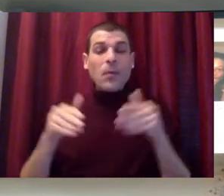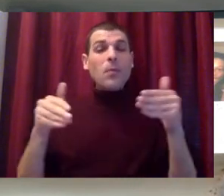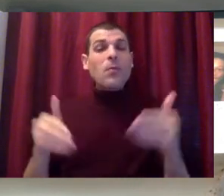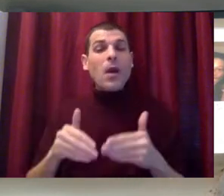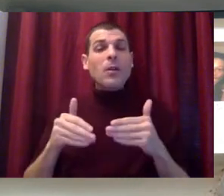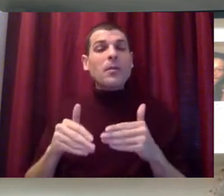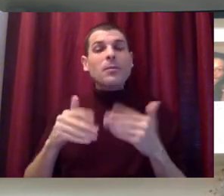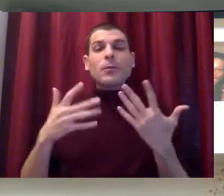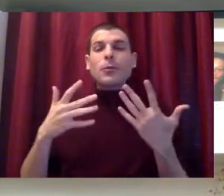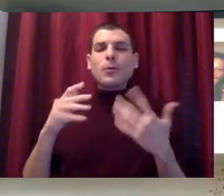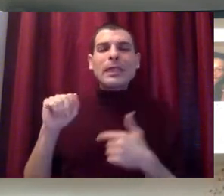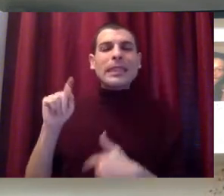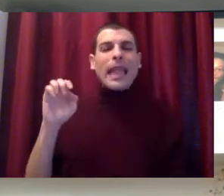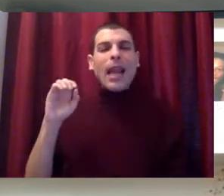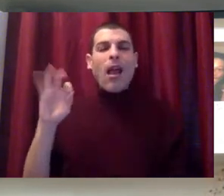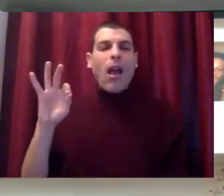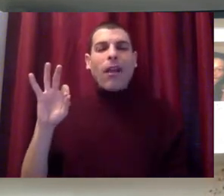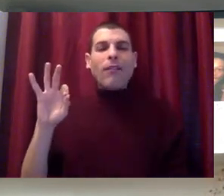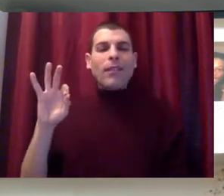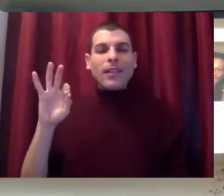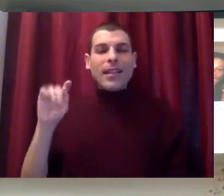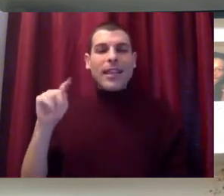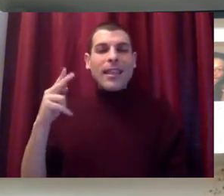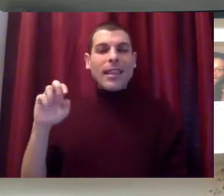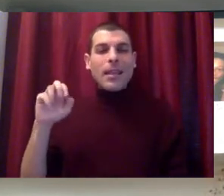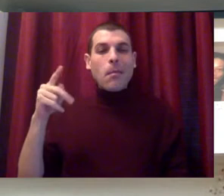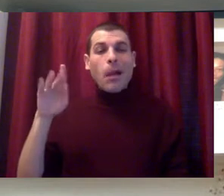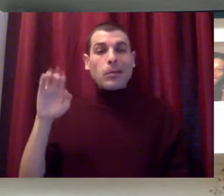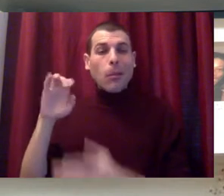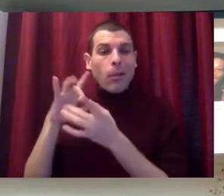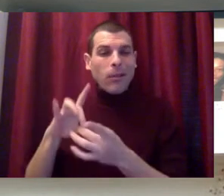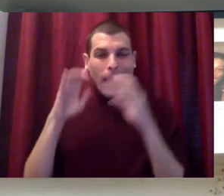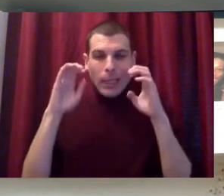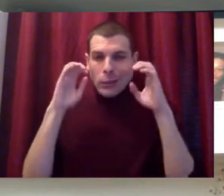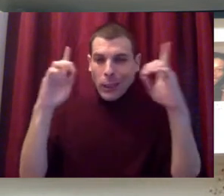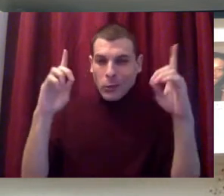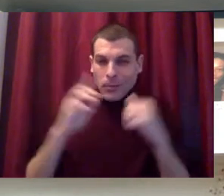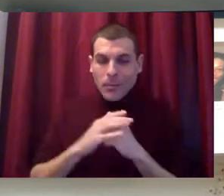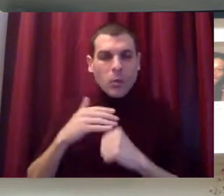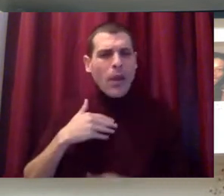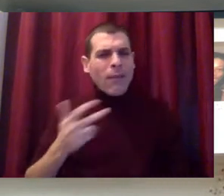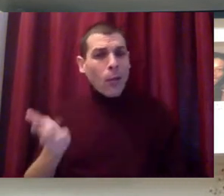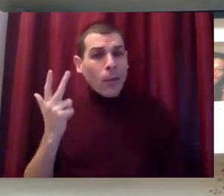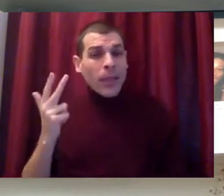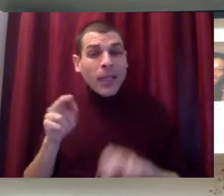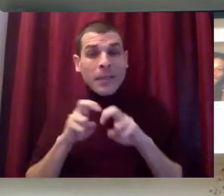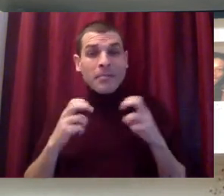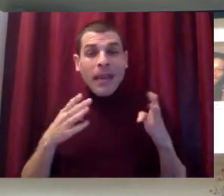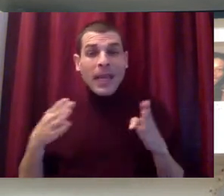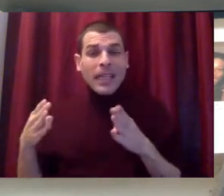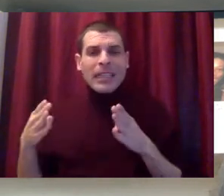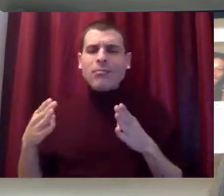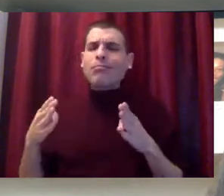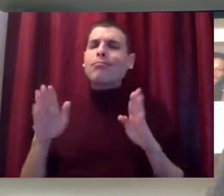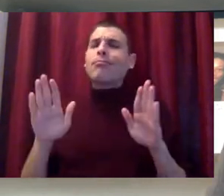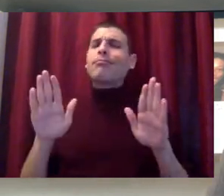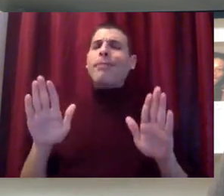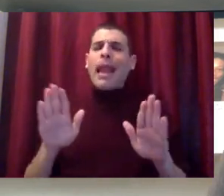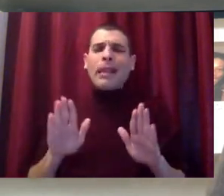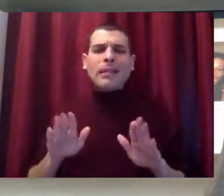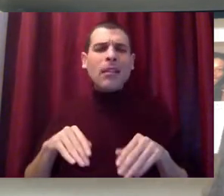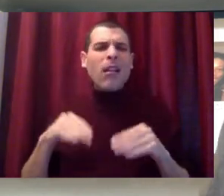delighted to share the virtual stage with three thoughtful and amazing educators and leaders here in Oregon.